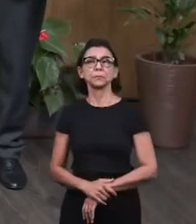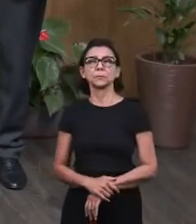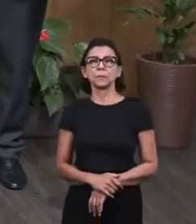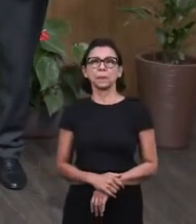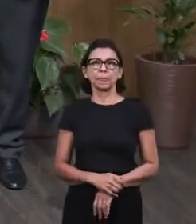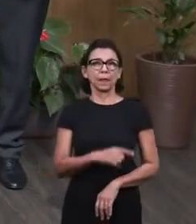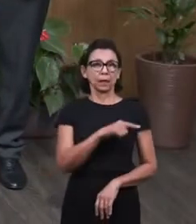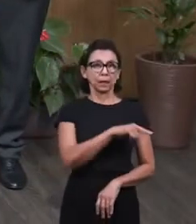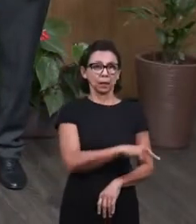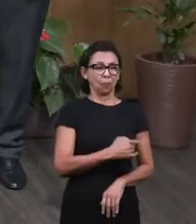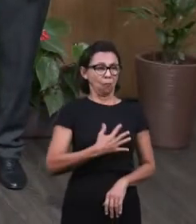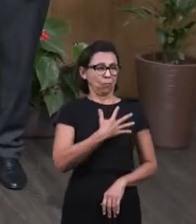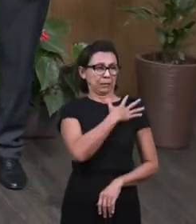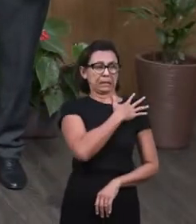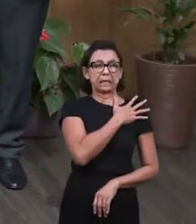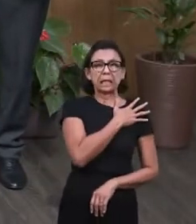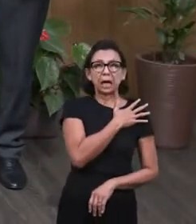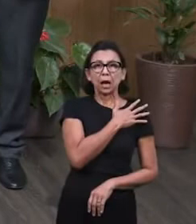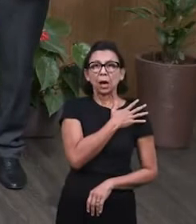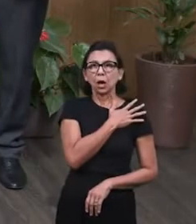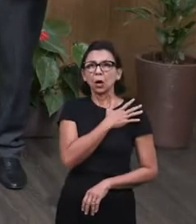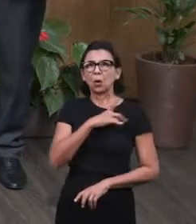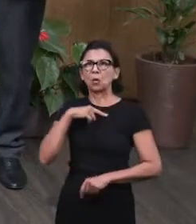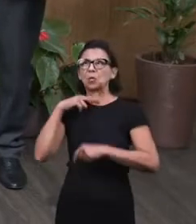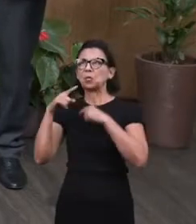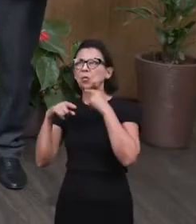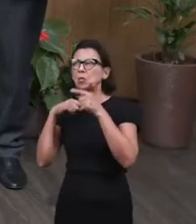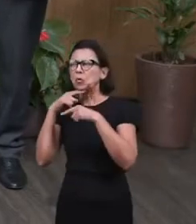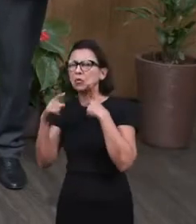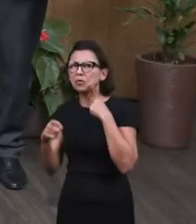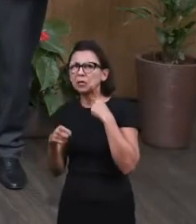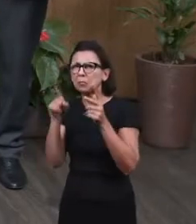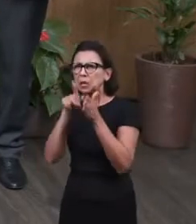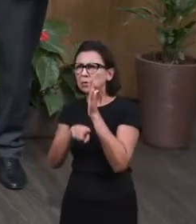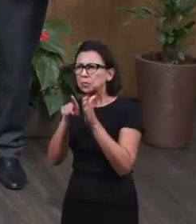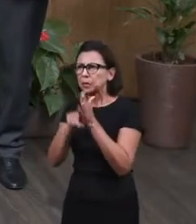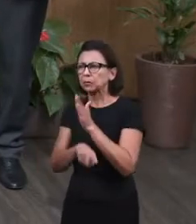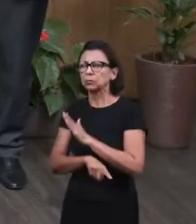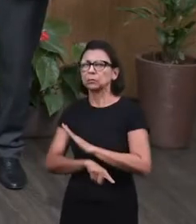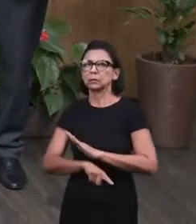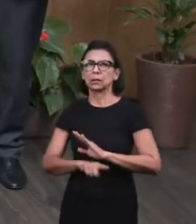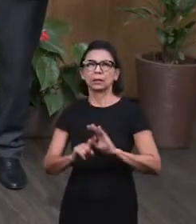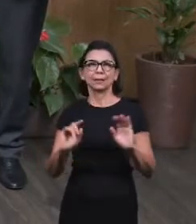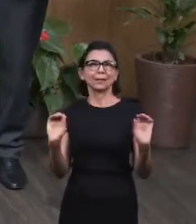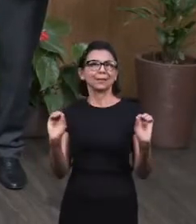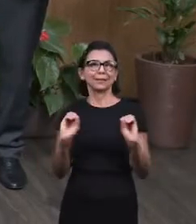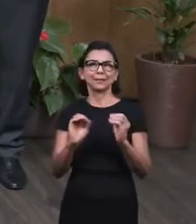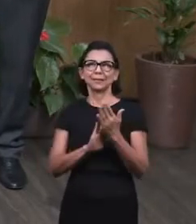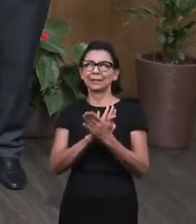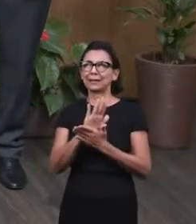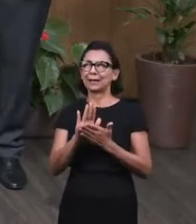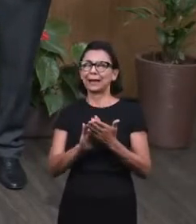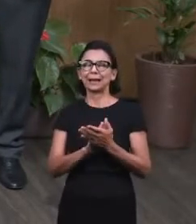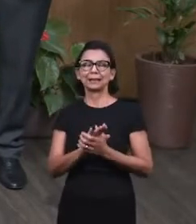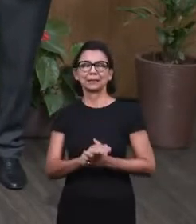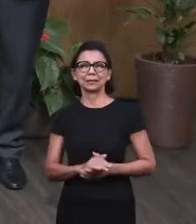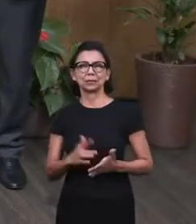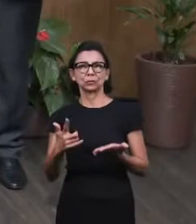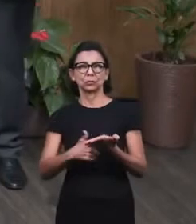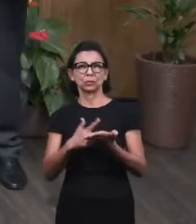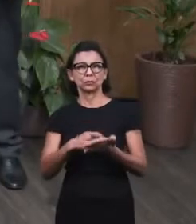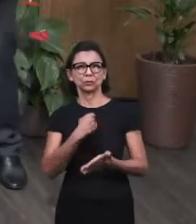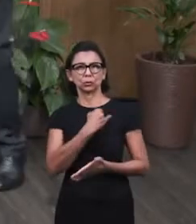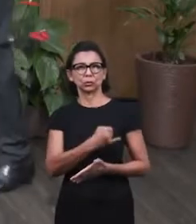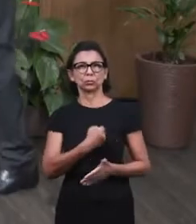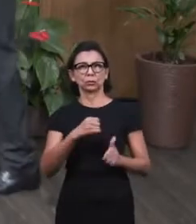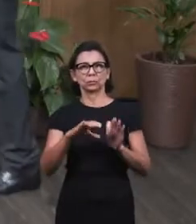That man did not question Sir Job. That man did not argue, neither did he doubt. As we've seen